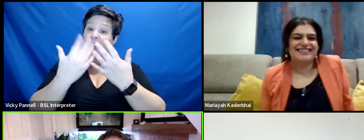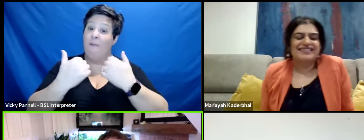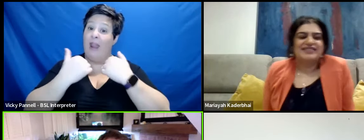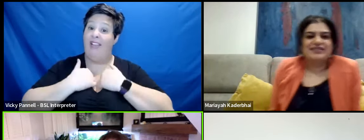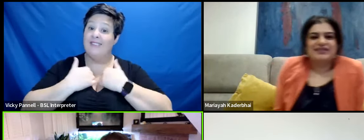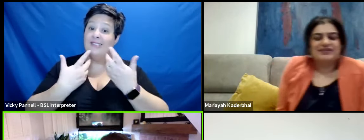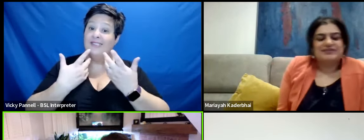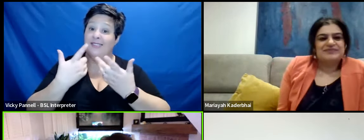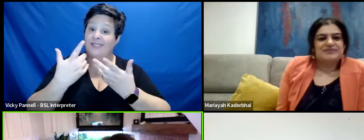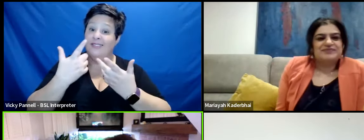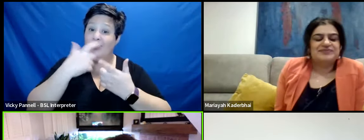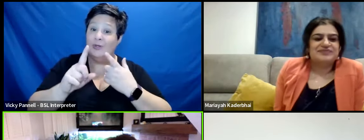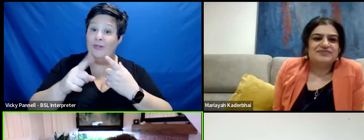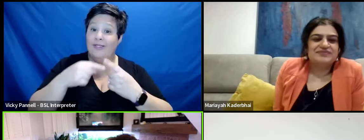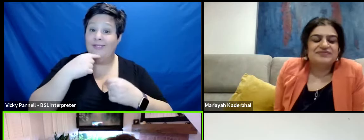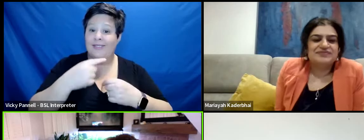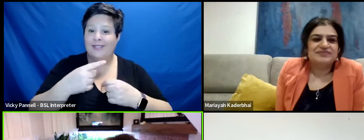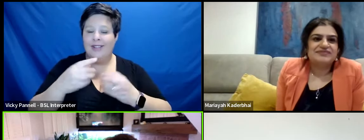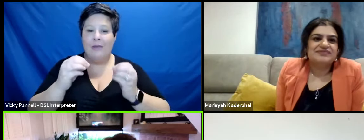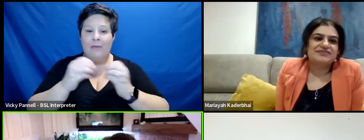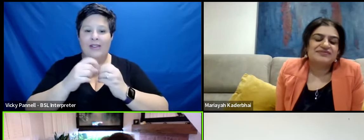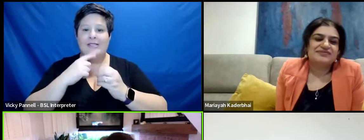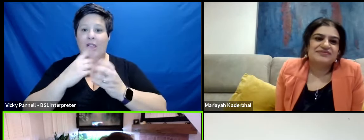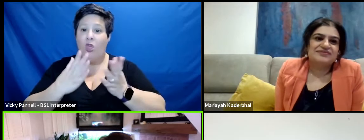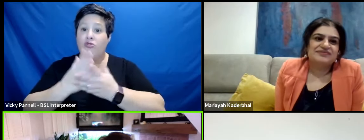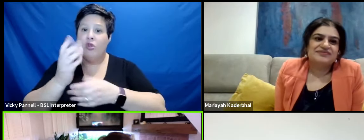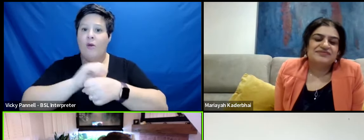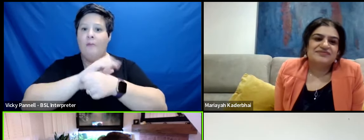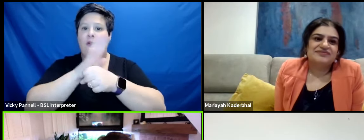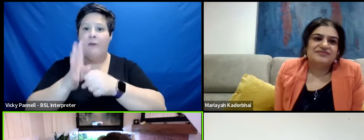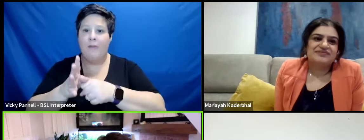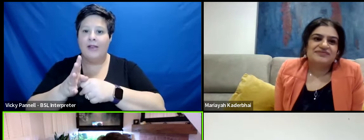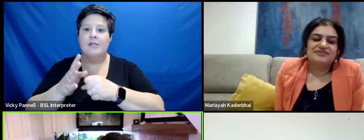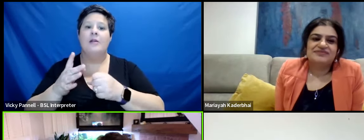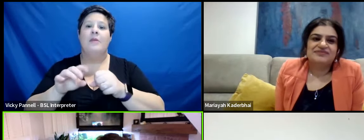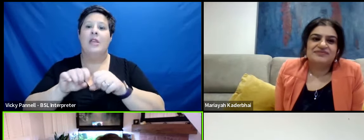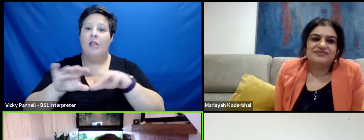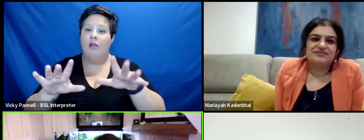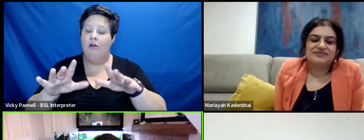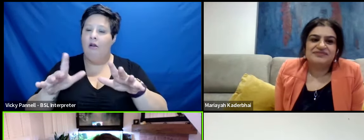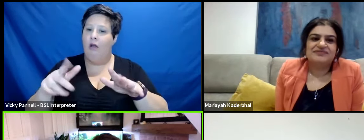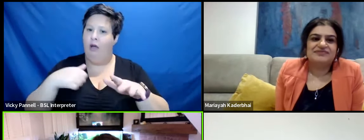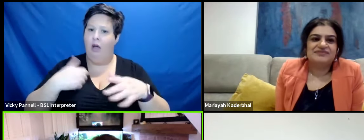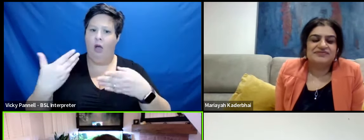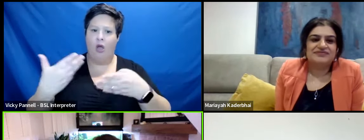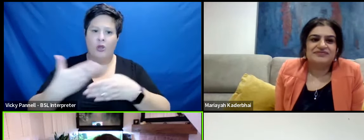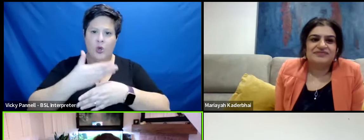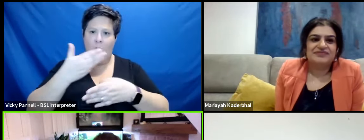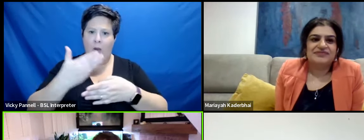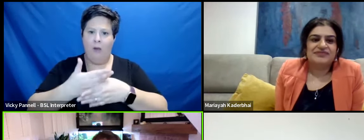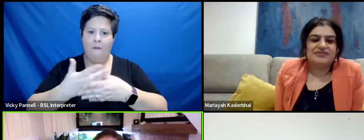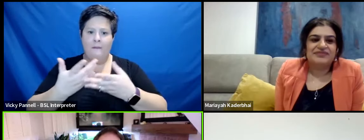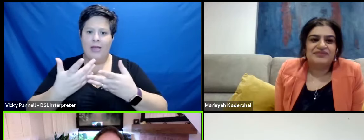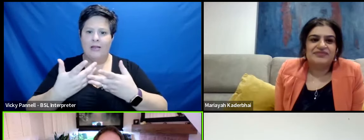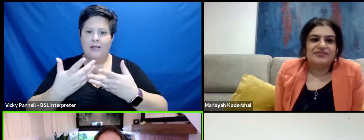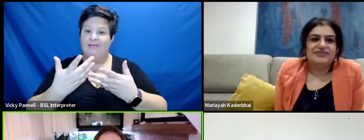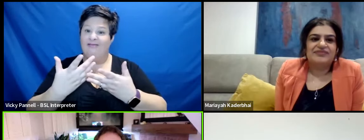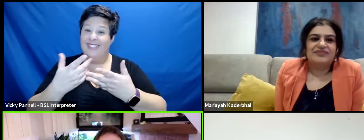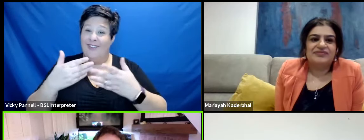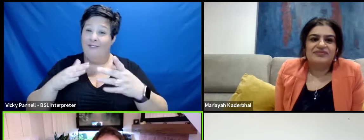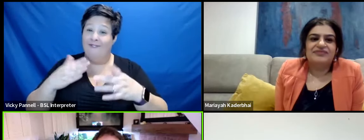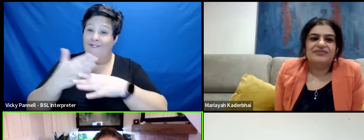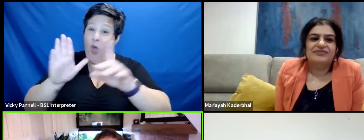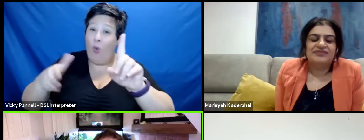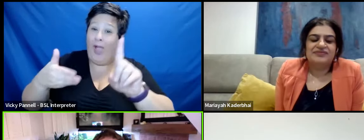what I do what Benedict was saying earlier on throughout the pandemic and stuff like that the luxury of the job that we do it's not a job it's a vocation